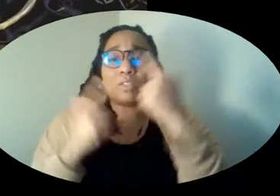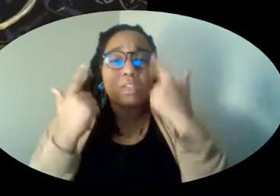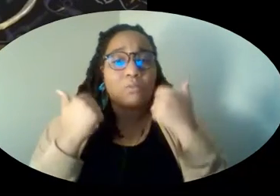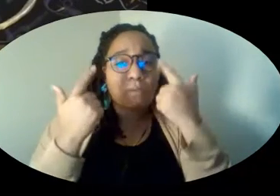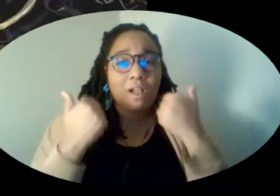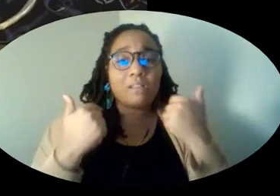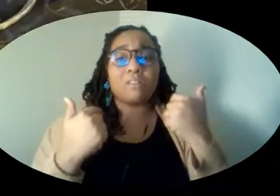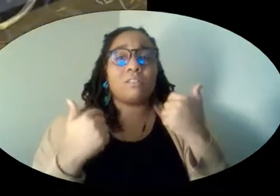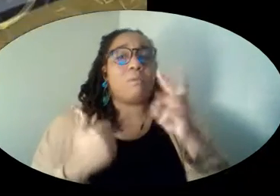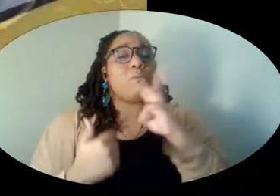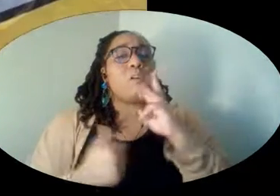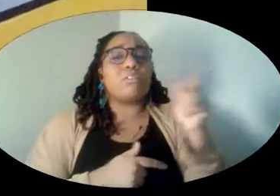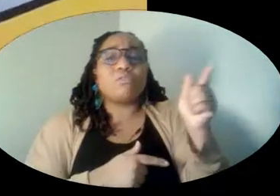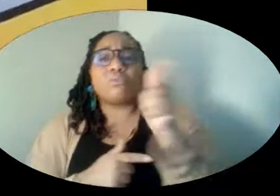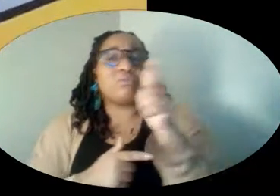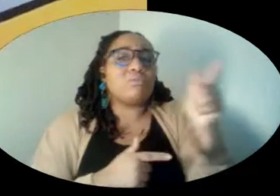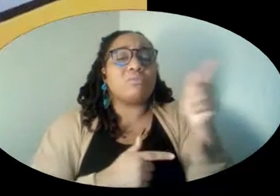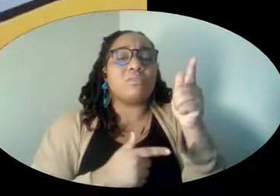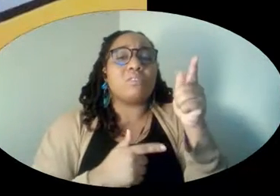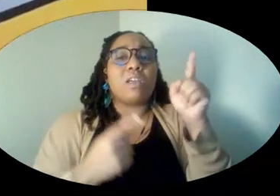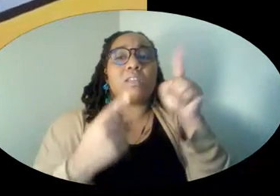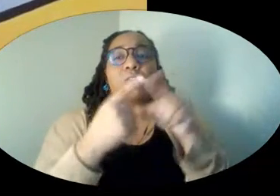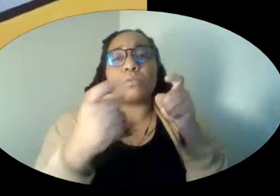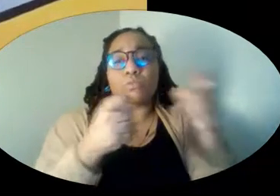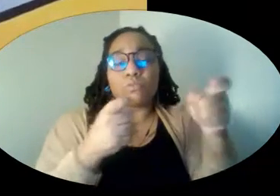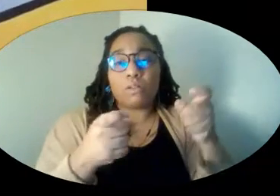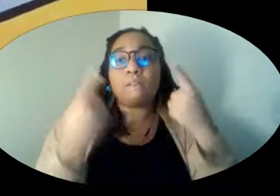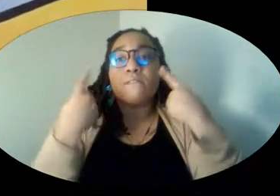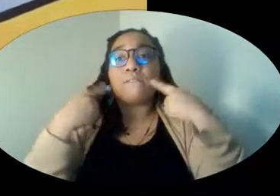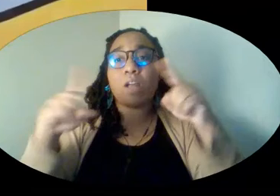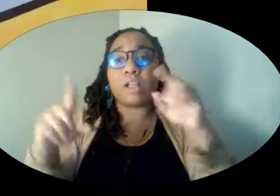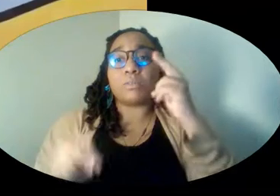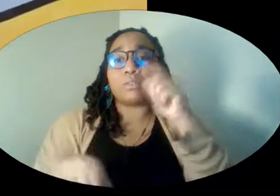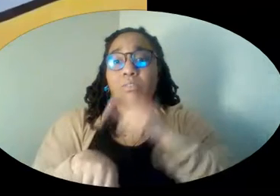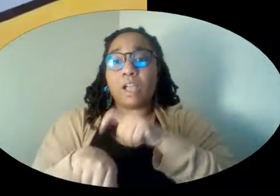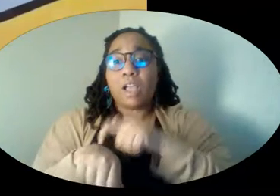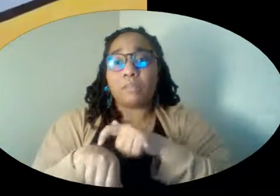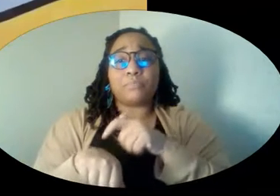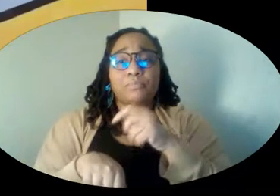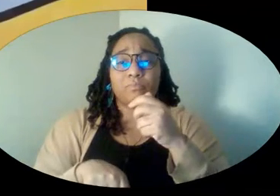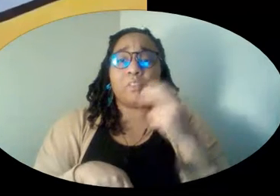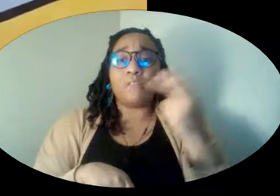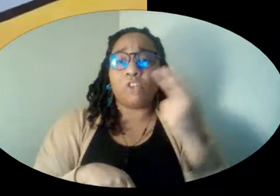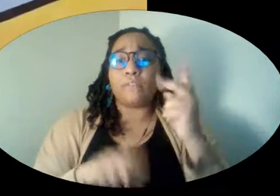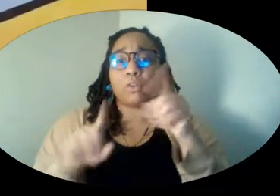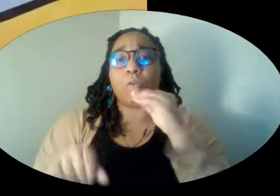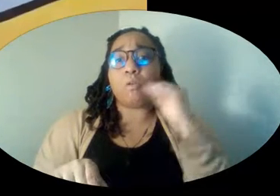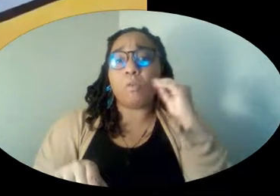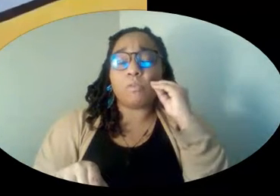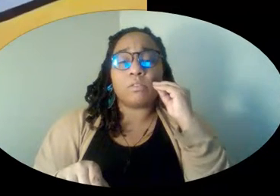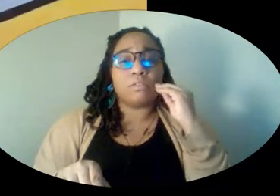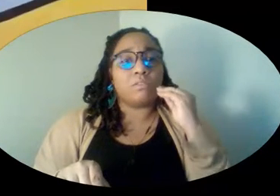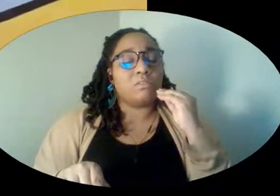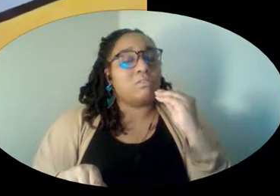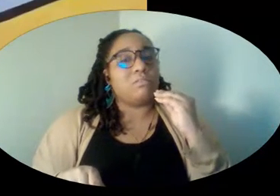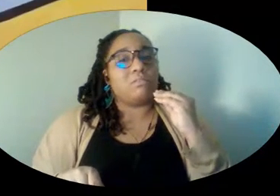under control. Finally, it was time for the Harvey to go home. Everyone on the boat had never seen